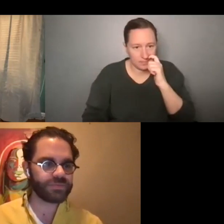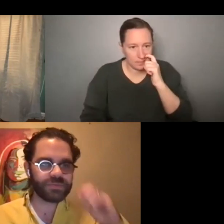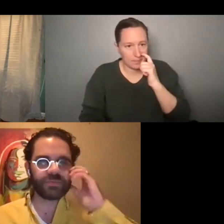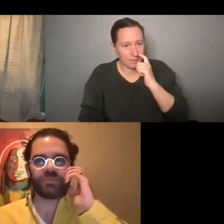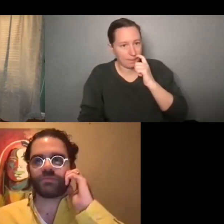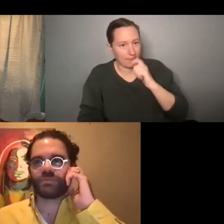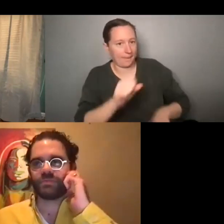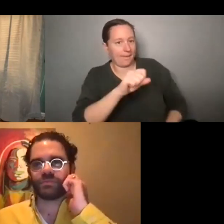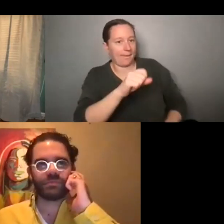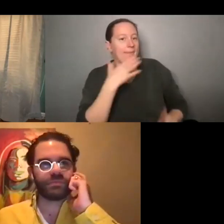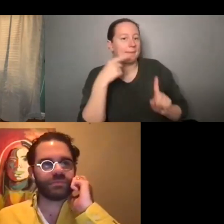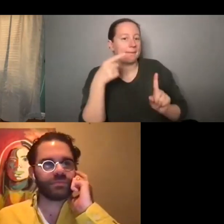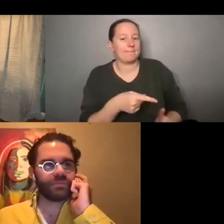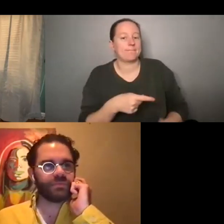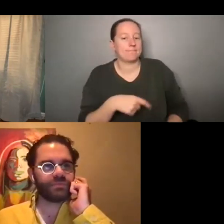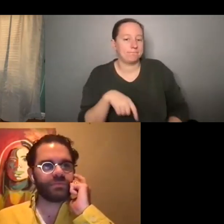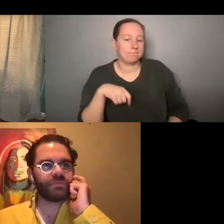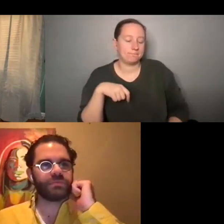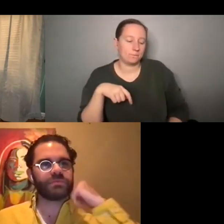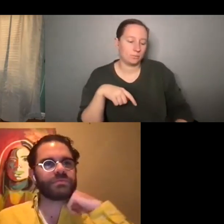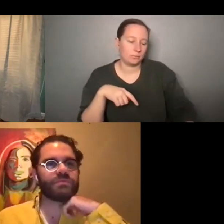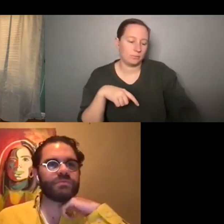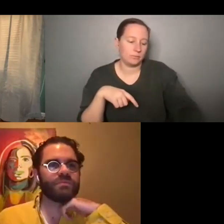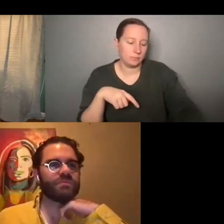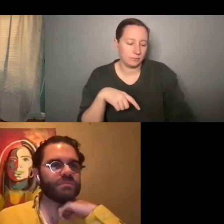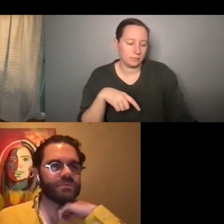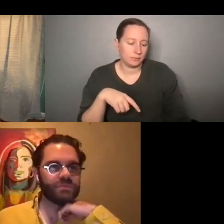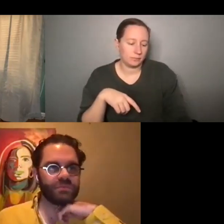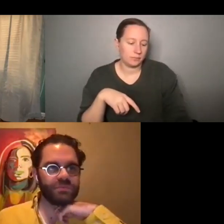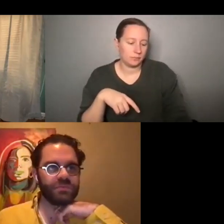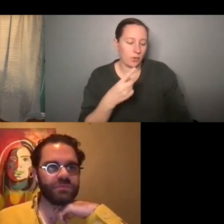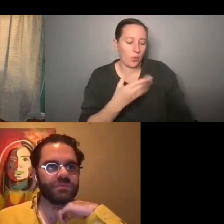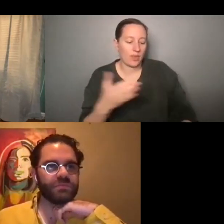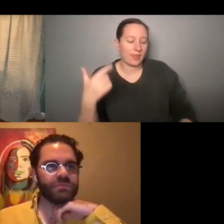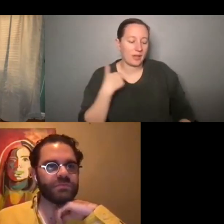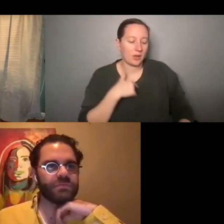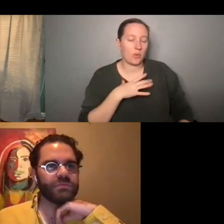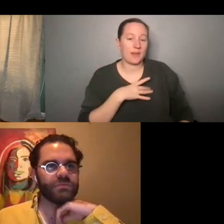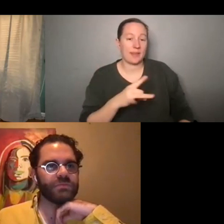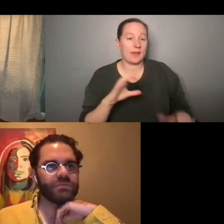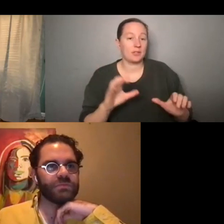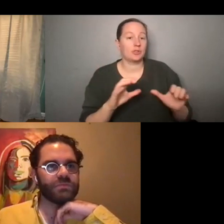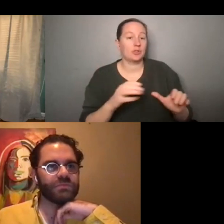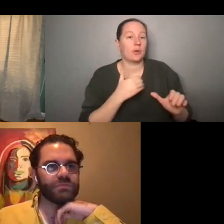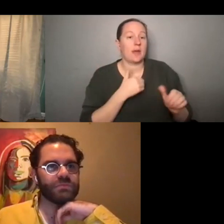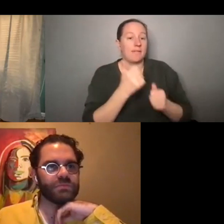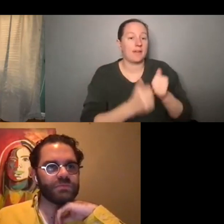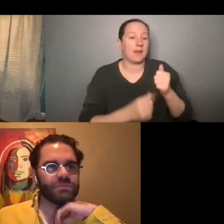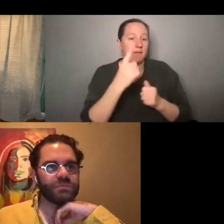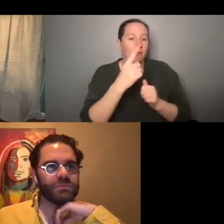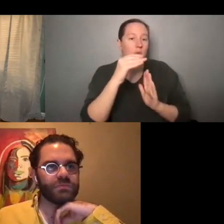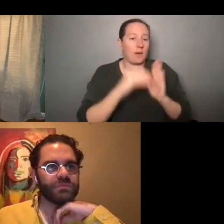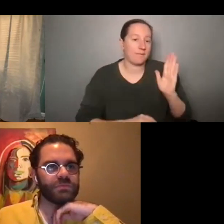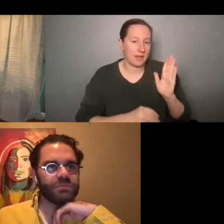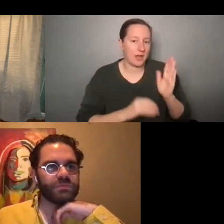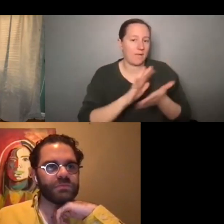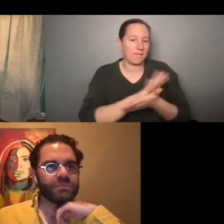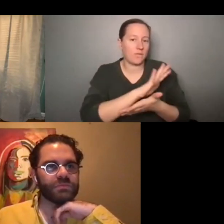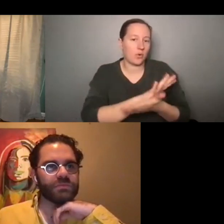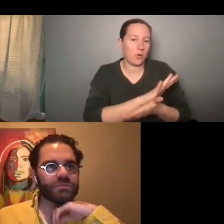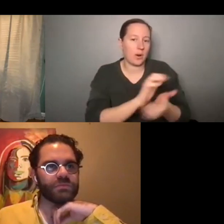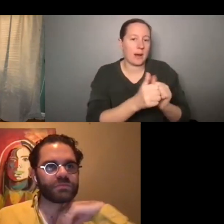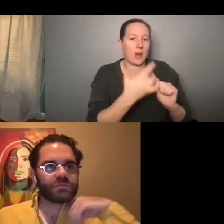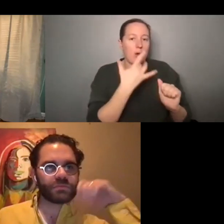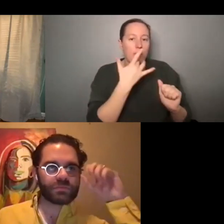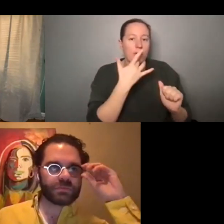Yeah, that's such a good point. And I think, um, one thing we like to do is, you know, have everyone kind of fill out a form of like how they